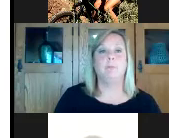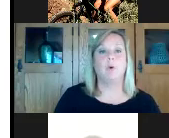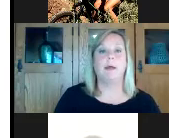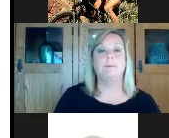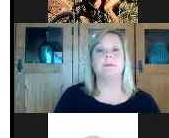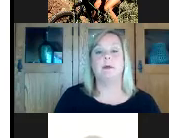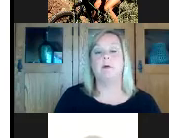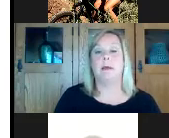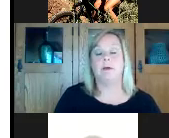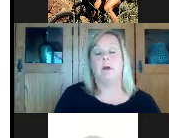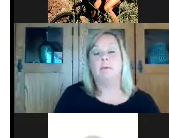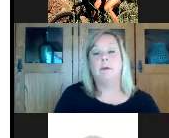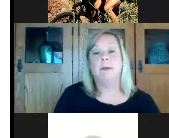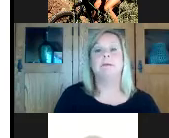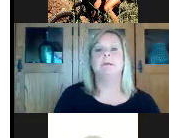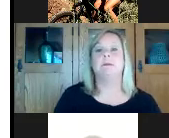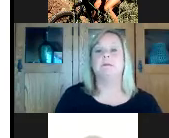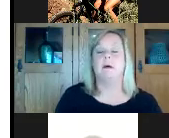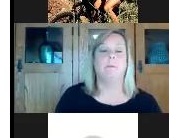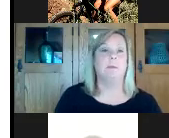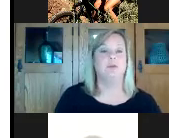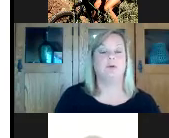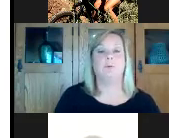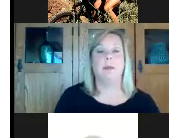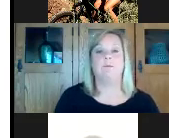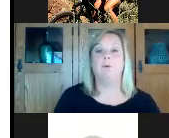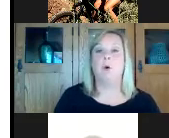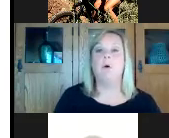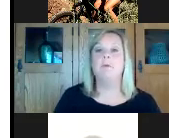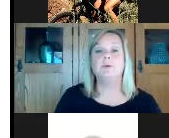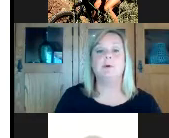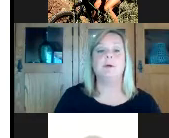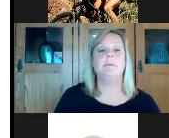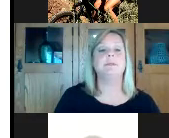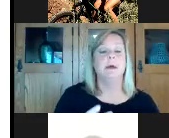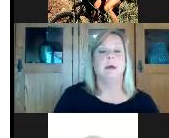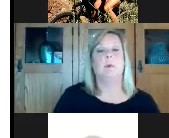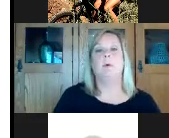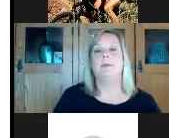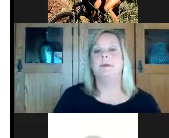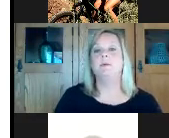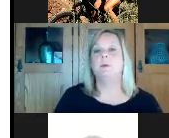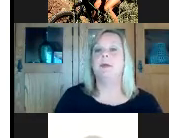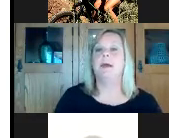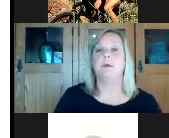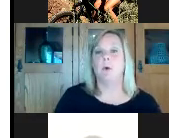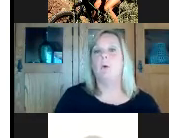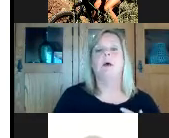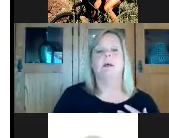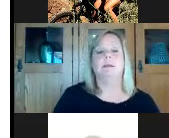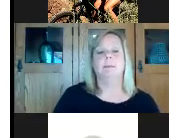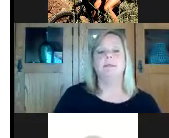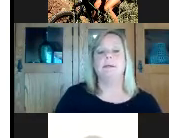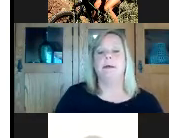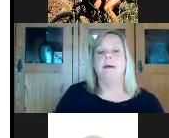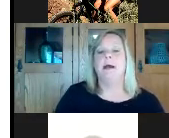programs there there are limits it's um i'm sure many of you know of those programs but with this we're looking at no